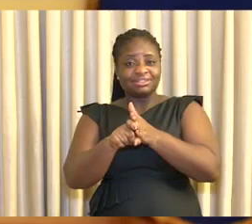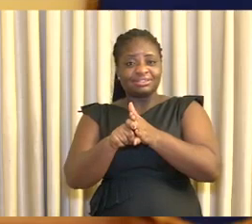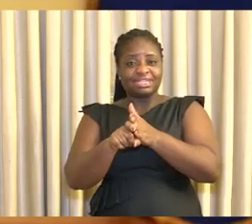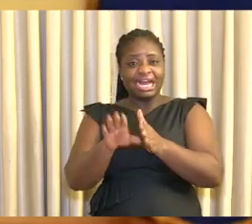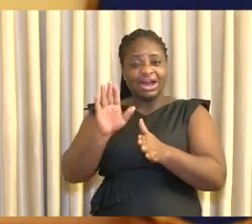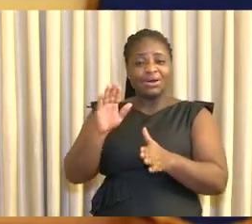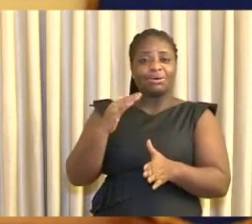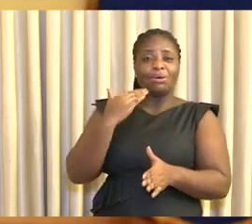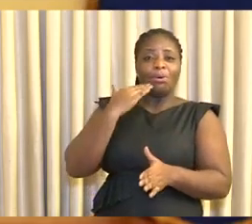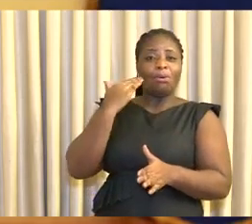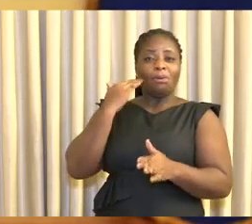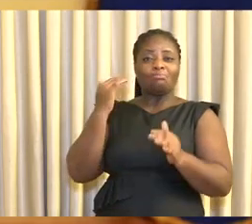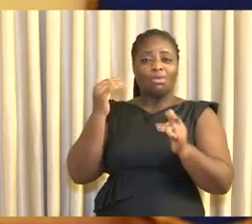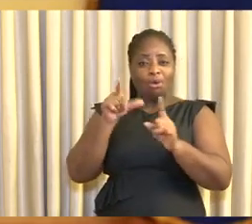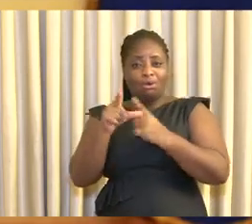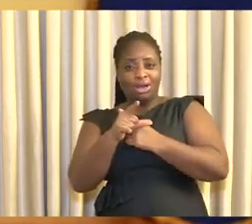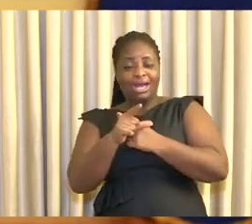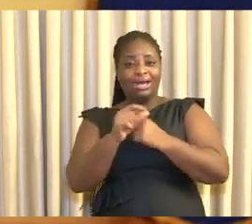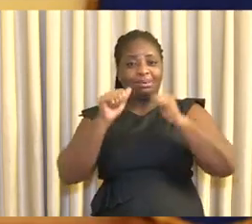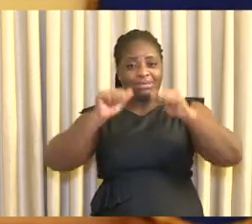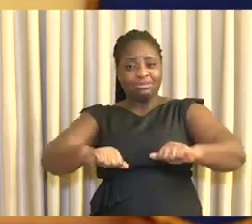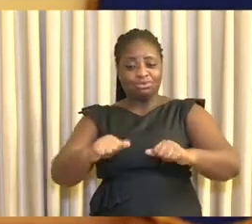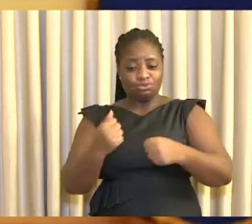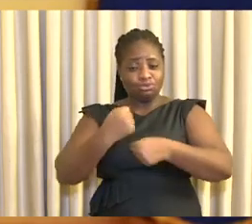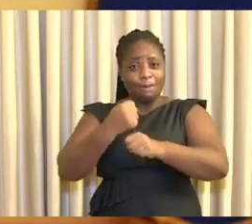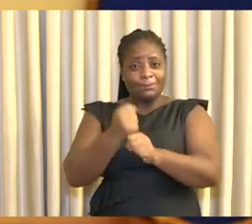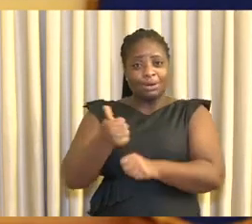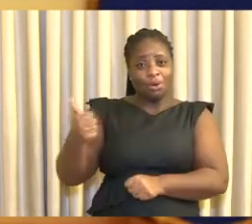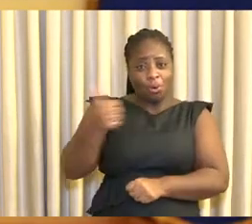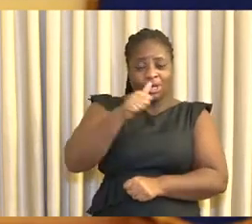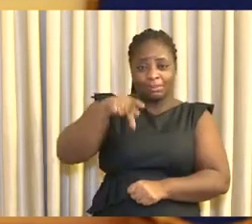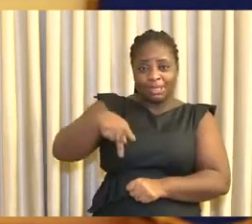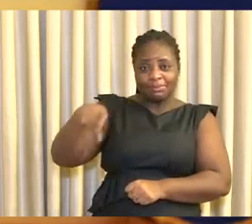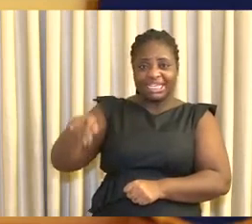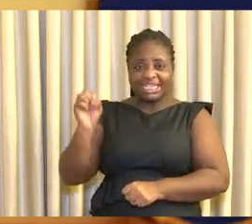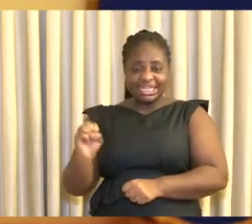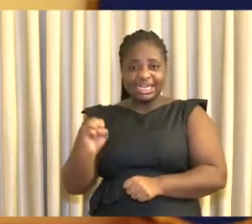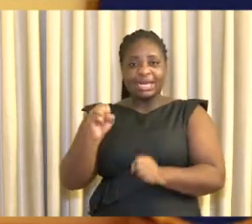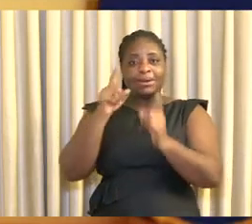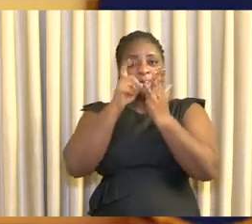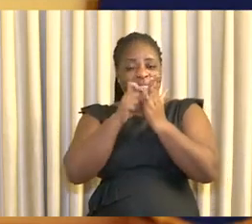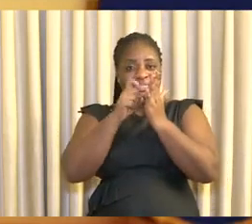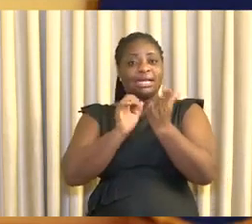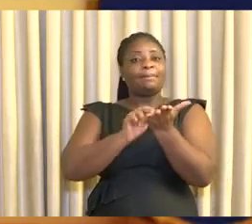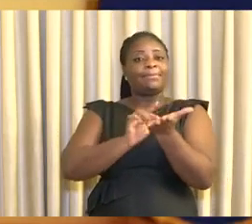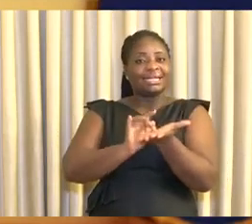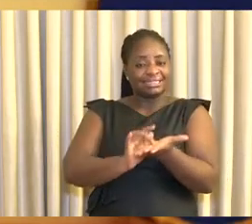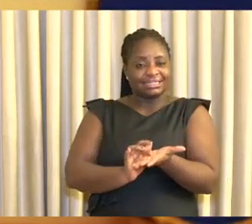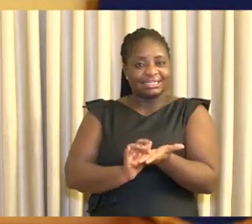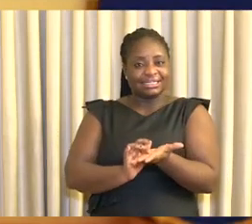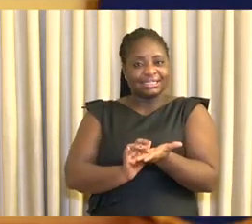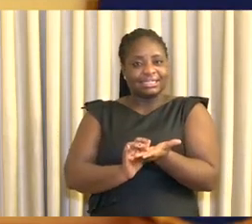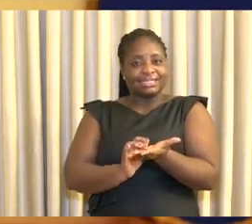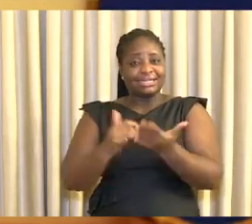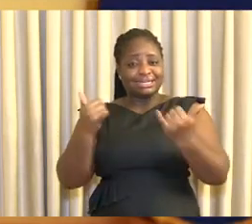our domestic capacity to produce our own personal protective equipment, sanitizers and medicine, the